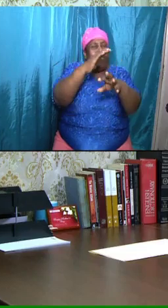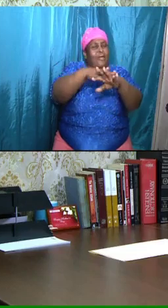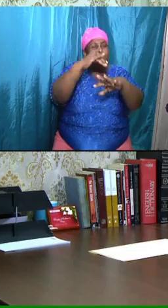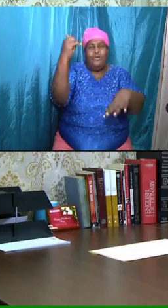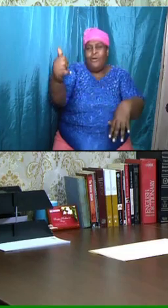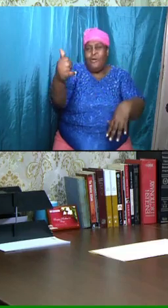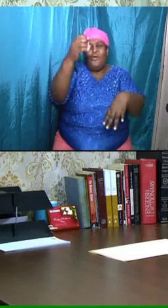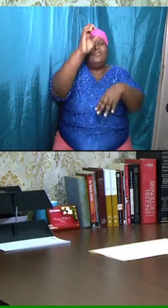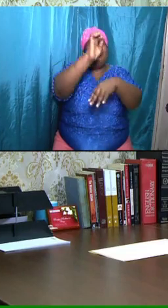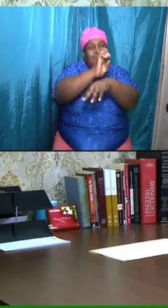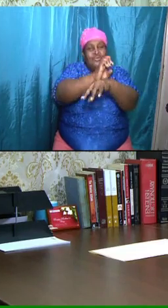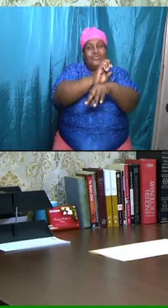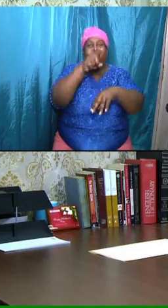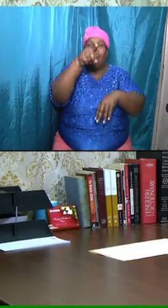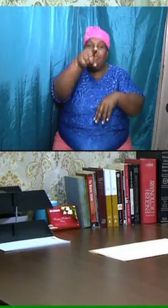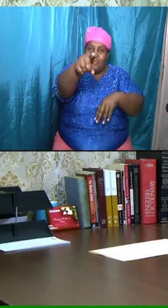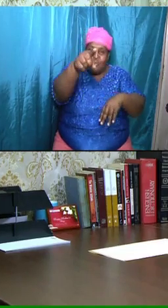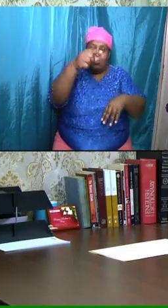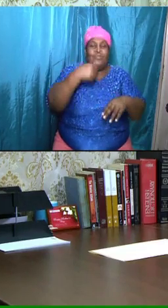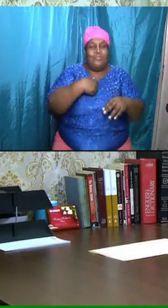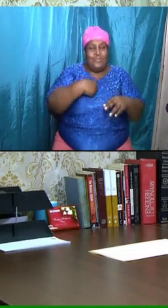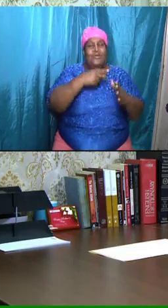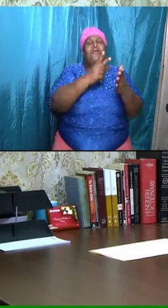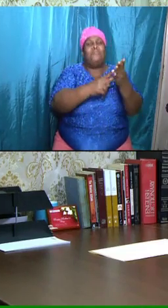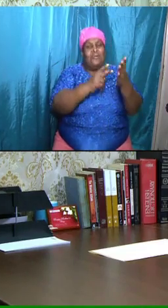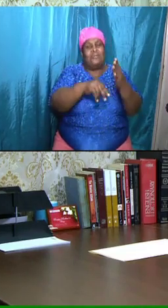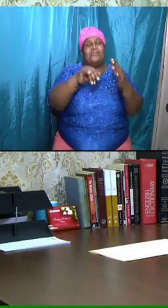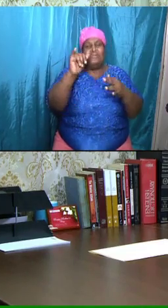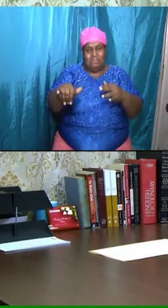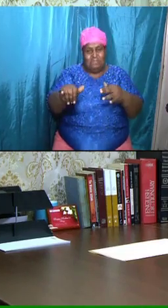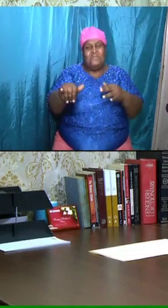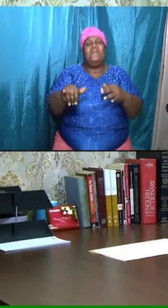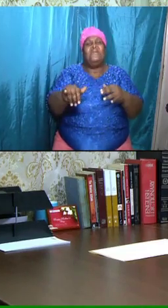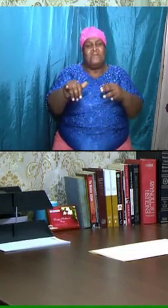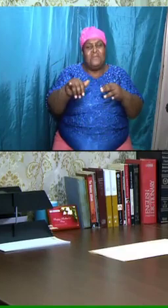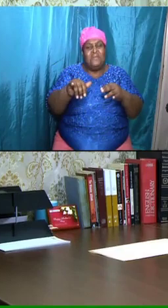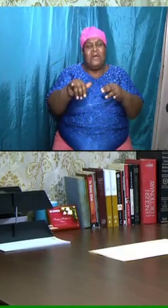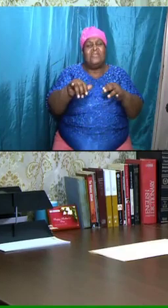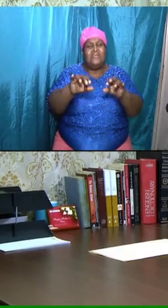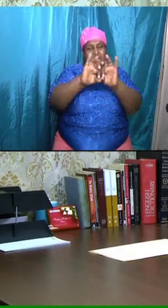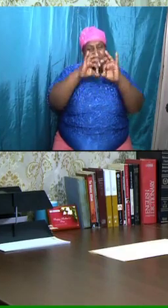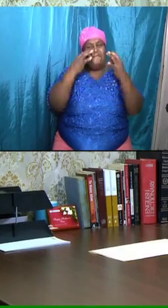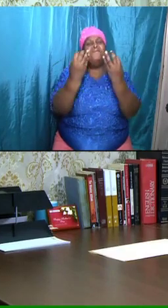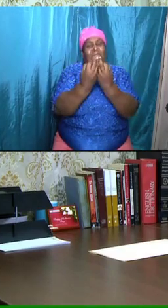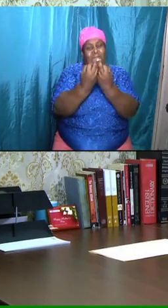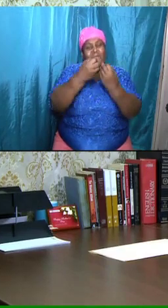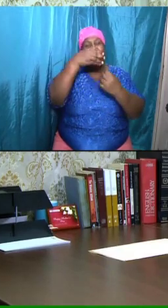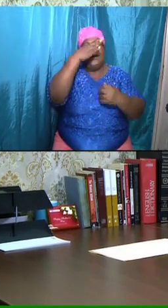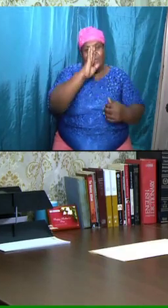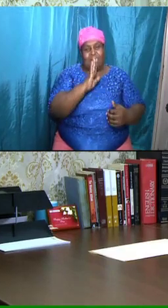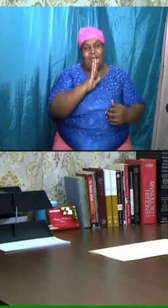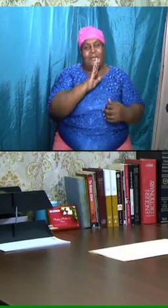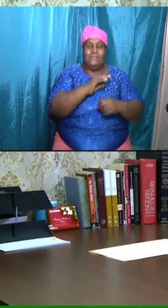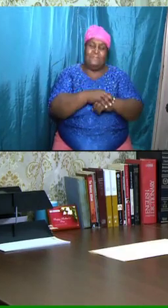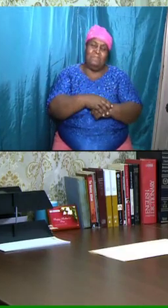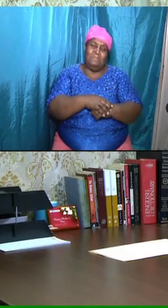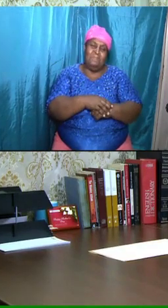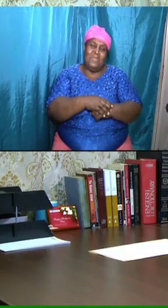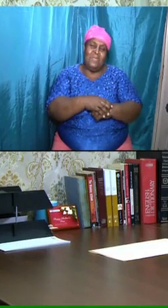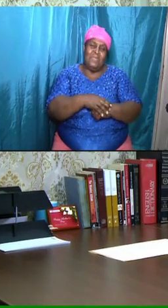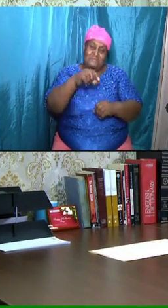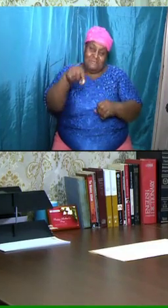are a part of it. To this day, many Jews reject the church because there can be no